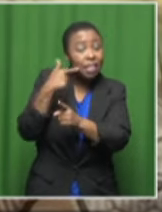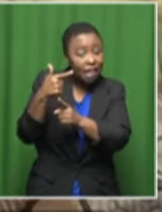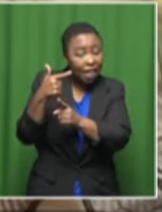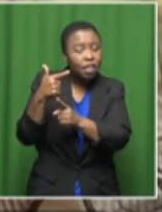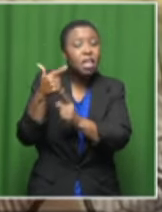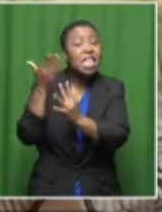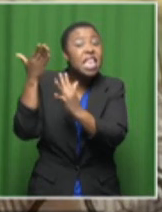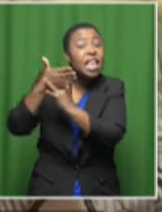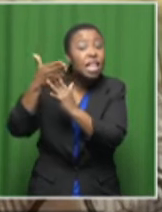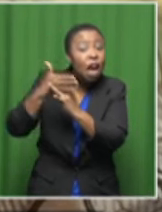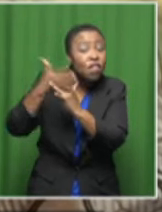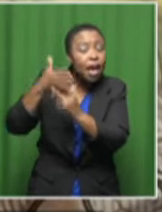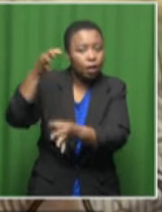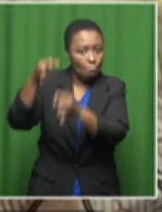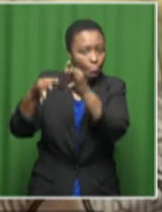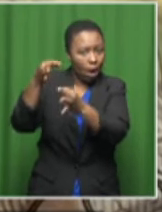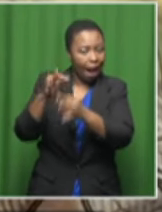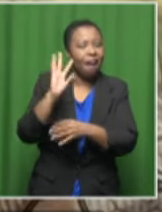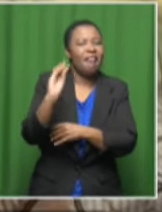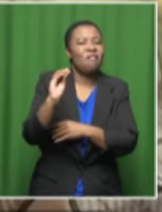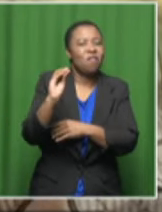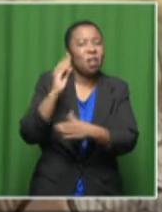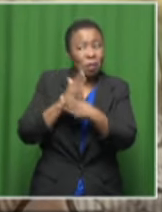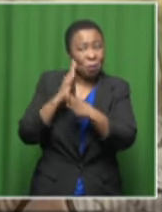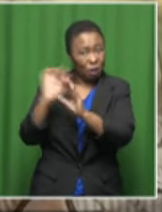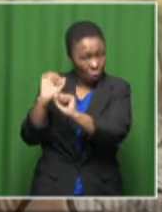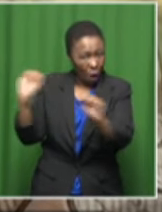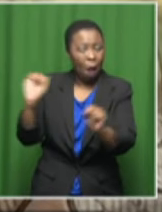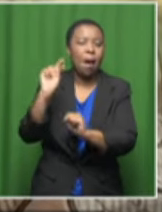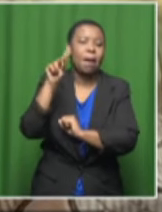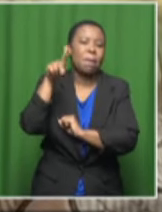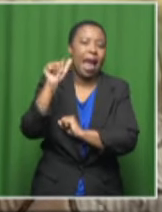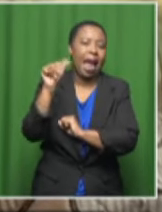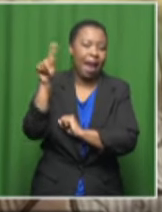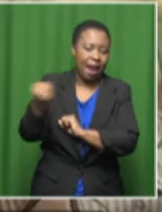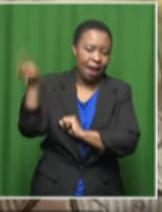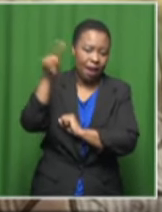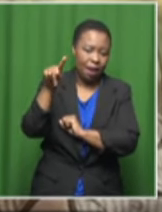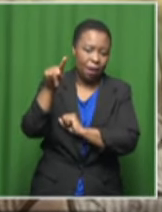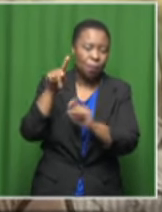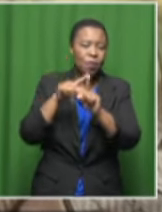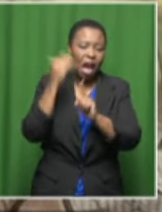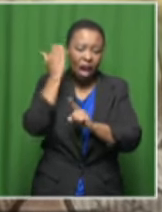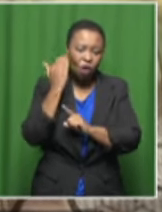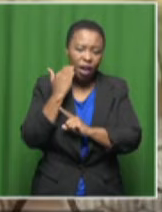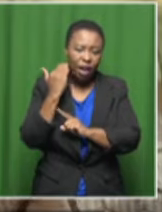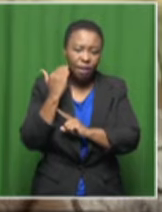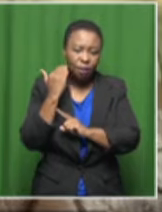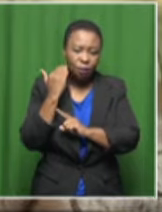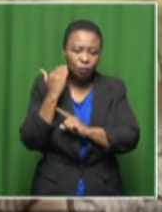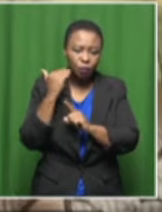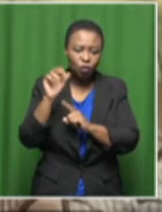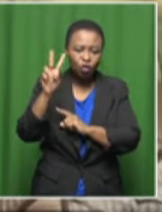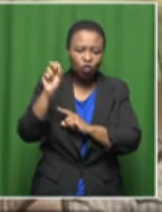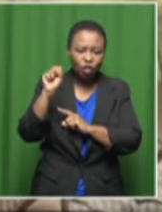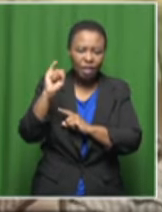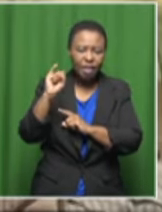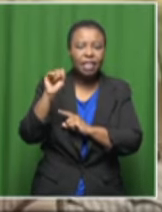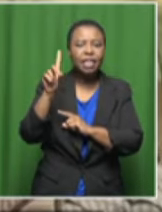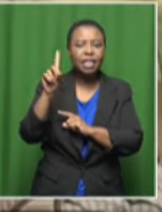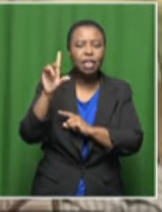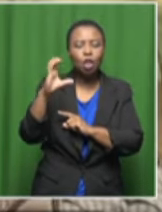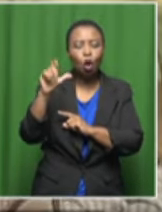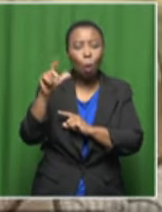interference with their work. Atokit Akraman, Atokit Fusi Piccoli himself,